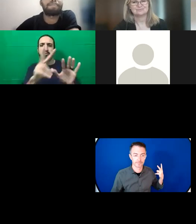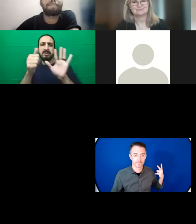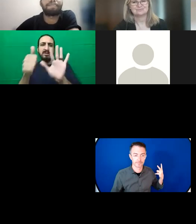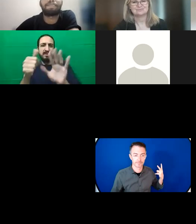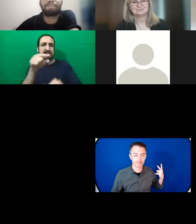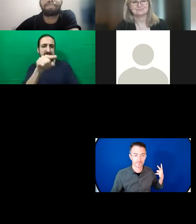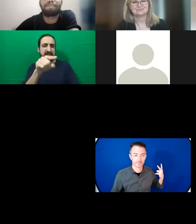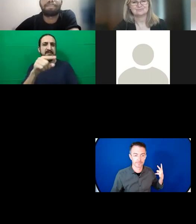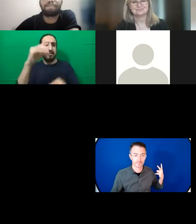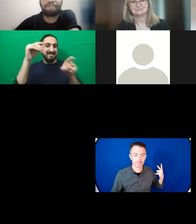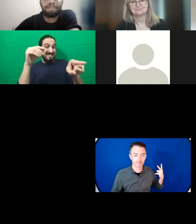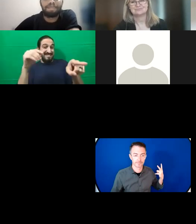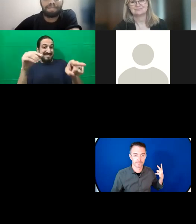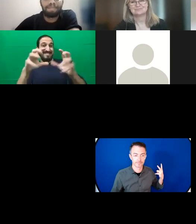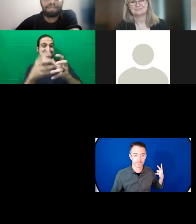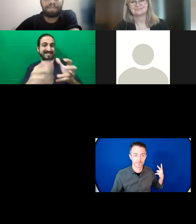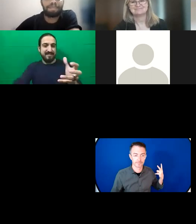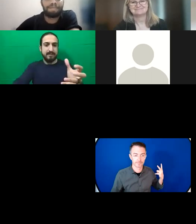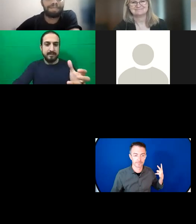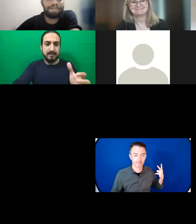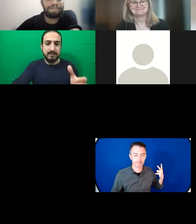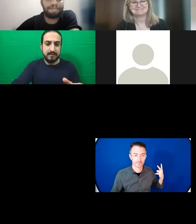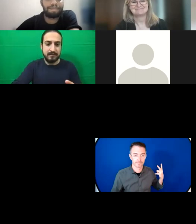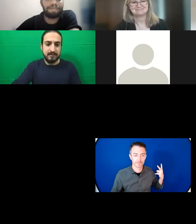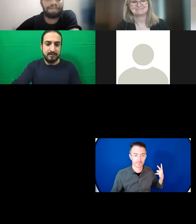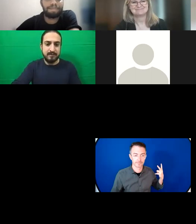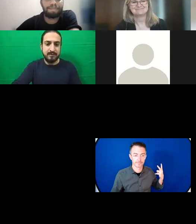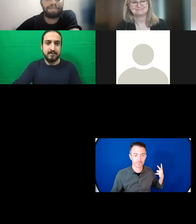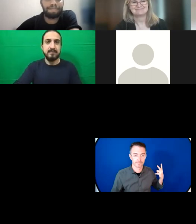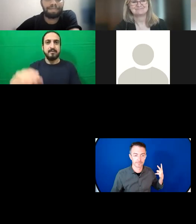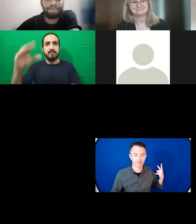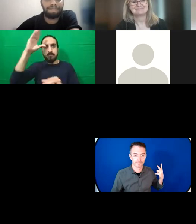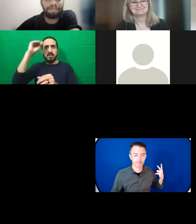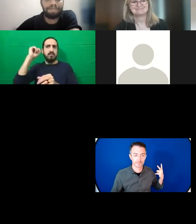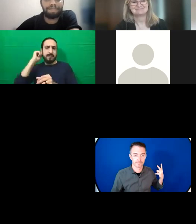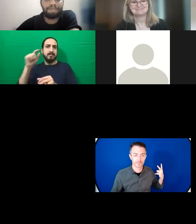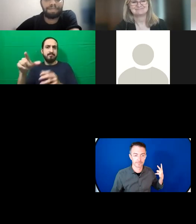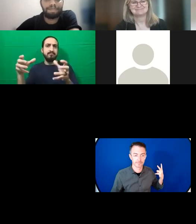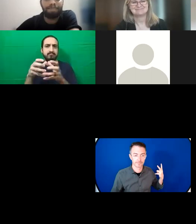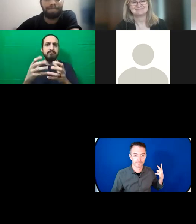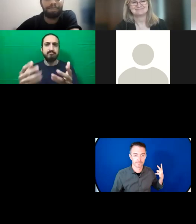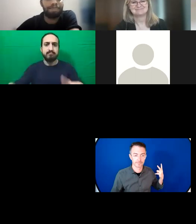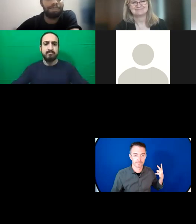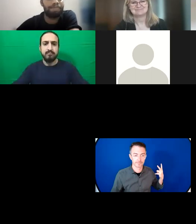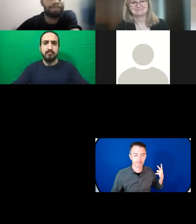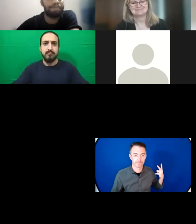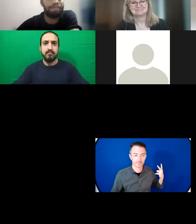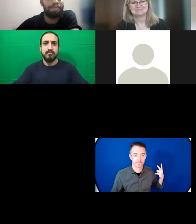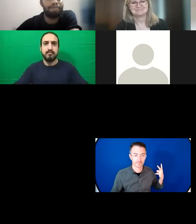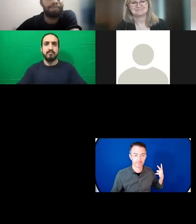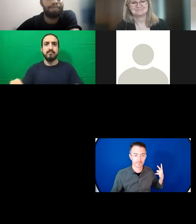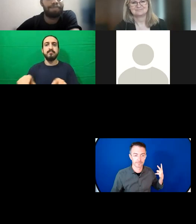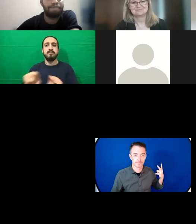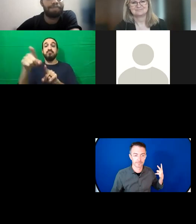really telling us to be inclusive and to have broader based conversations so thank you Flo. Over to you